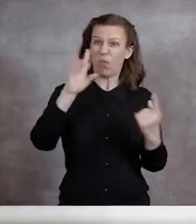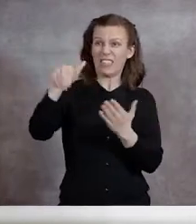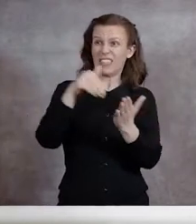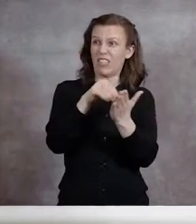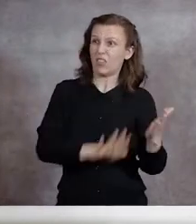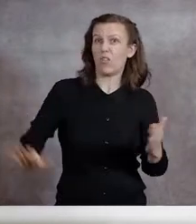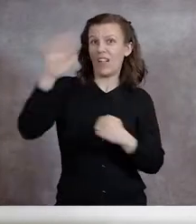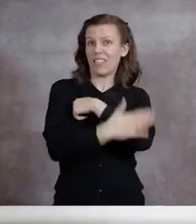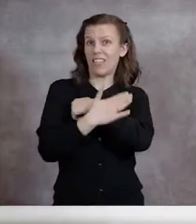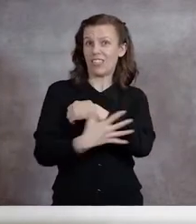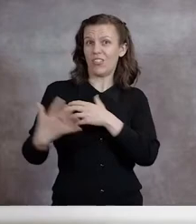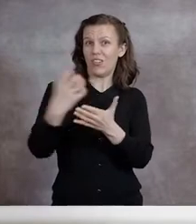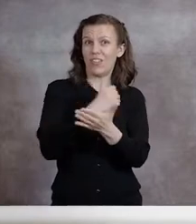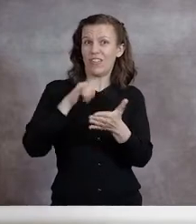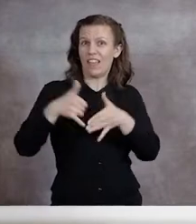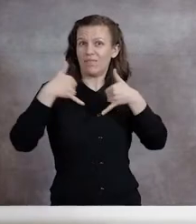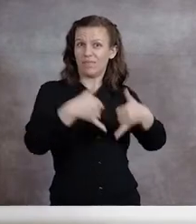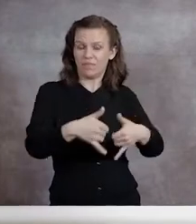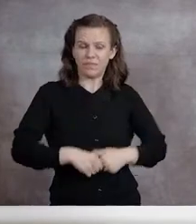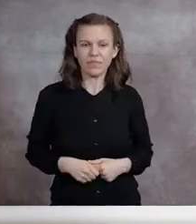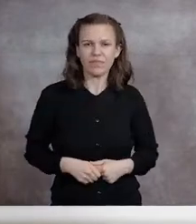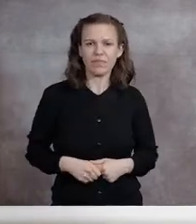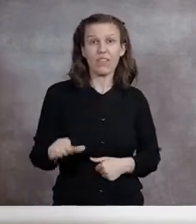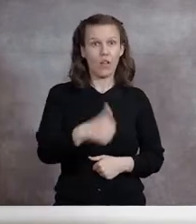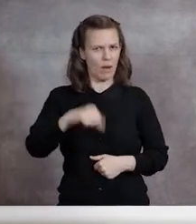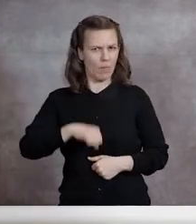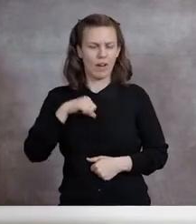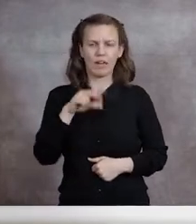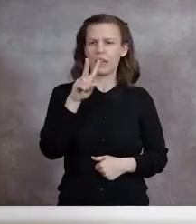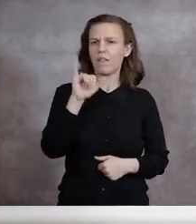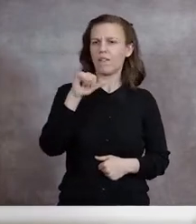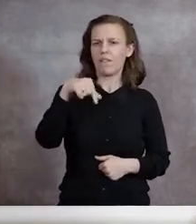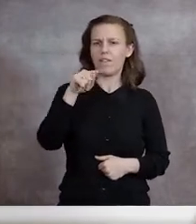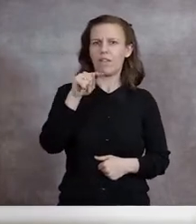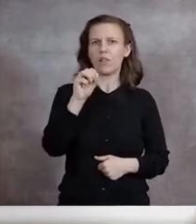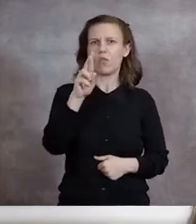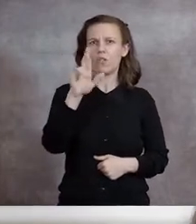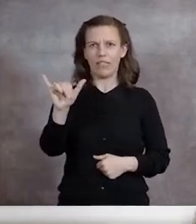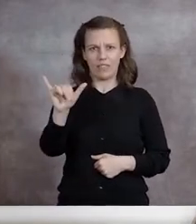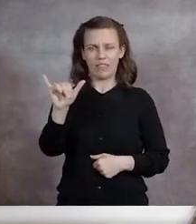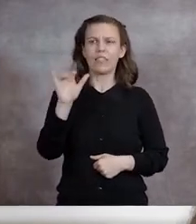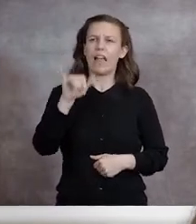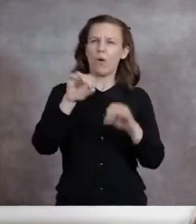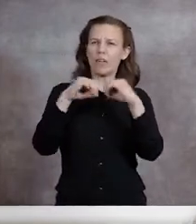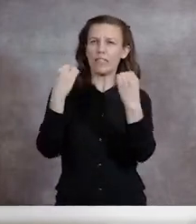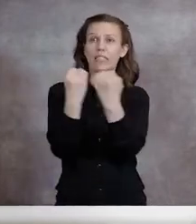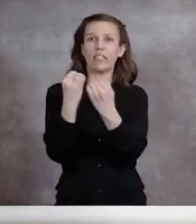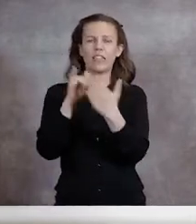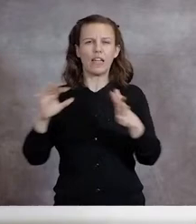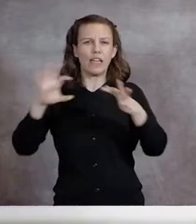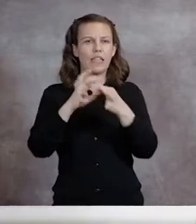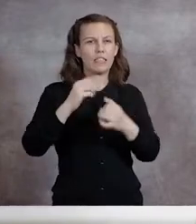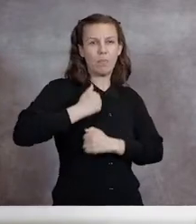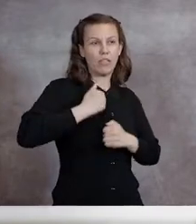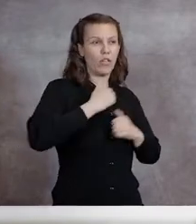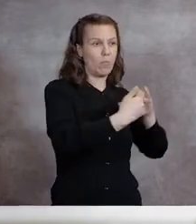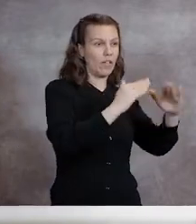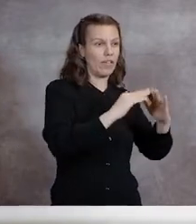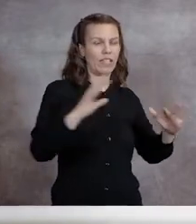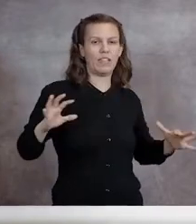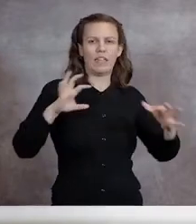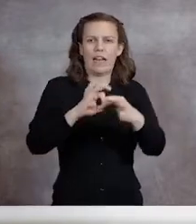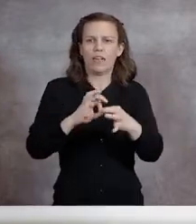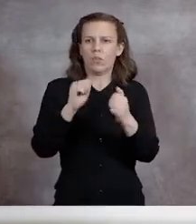51 centers in the nation so designated. Here's another one I'm very proud of. Victory, an